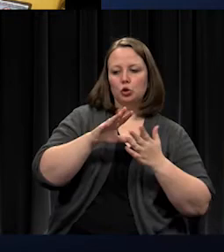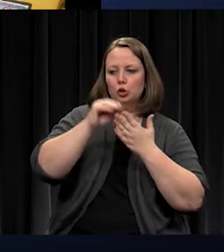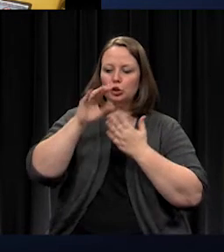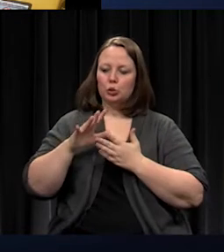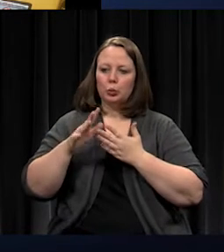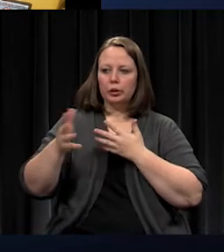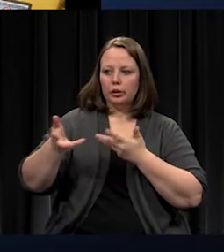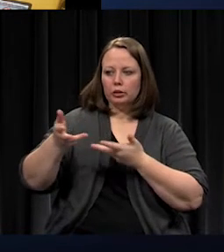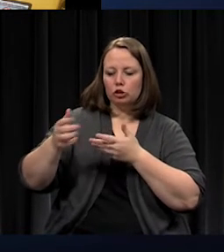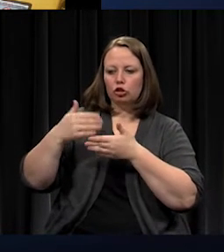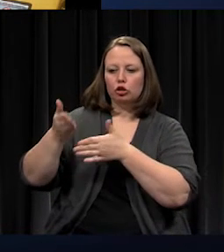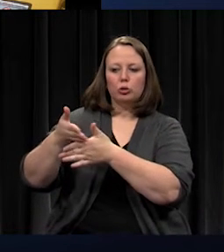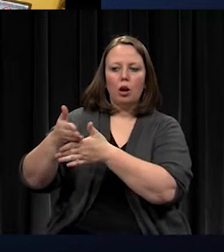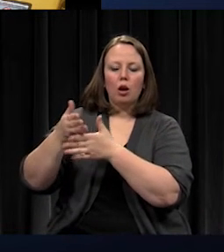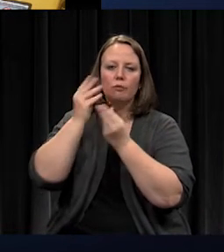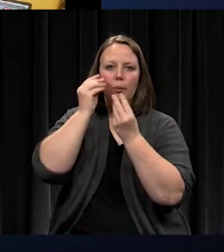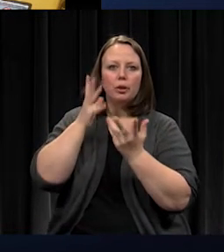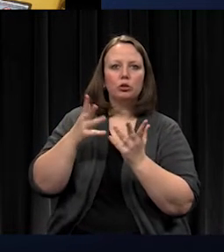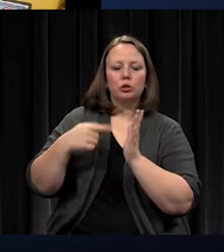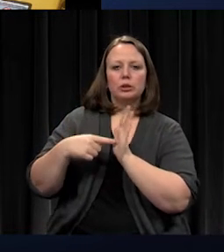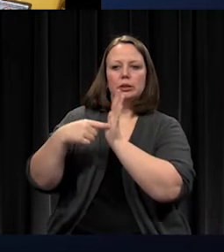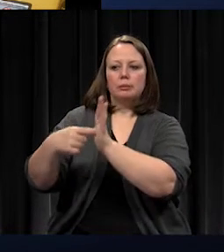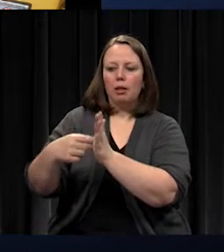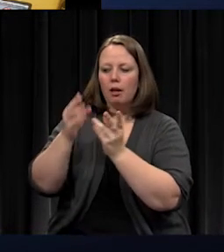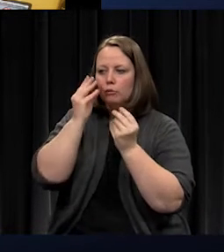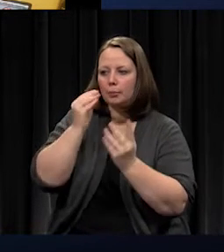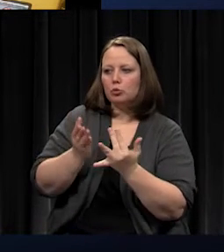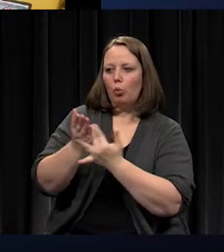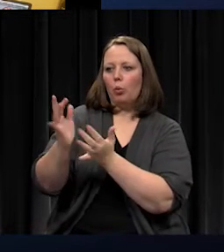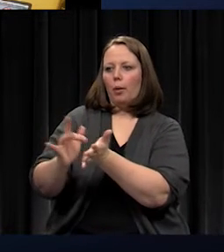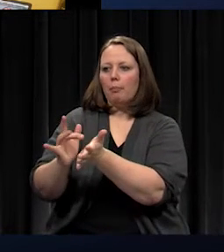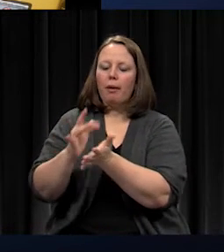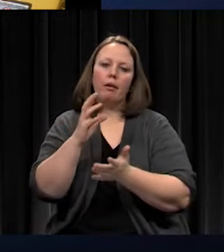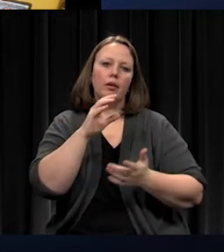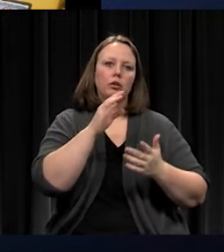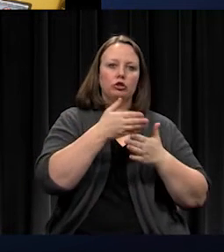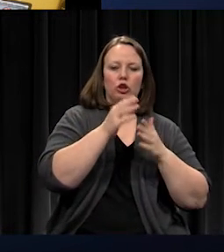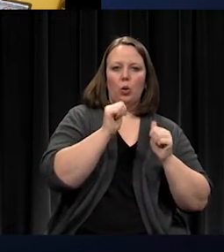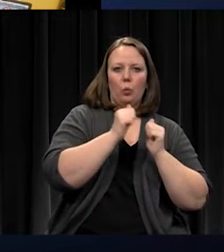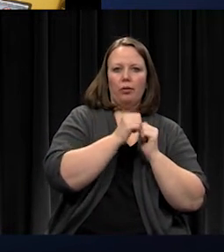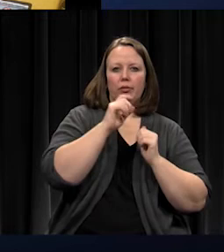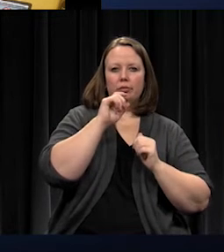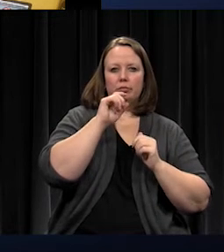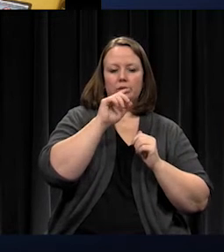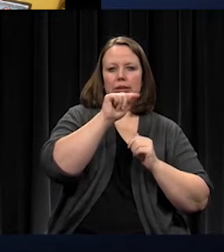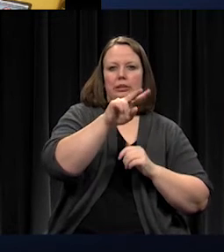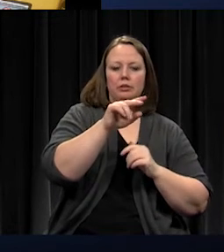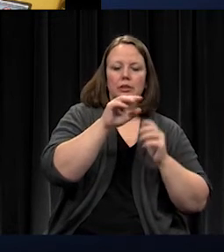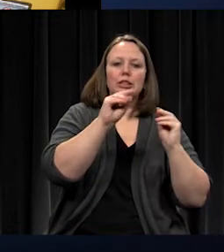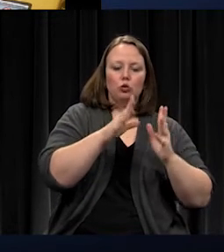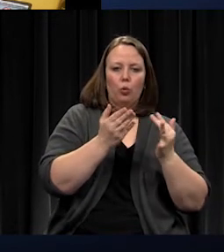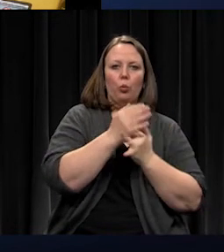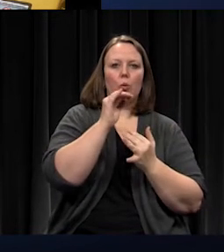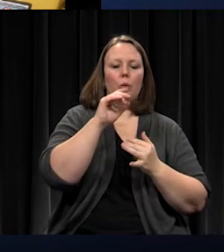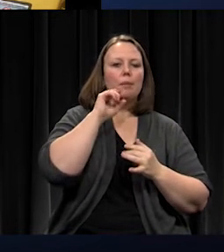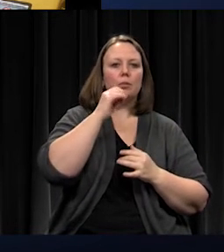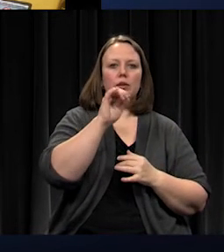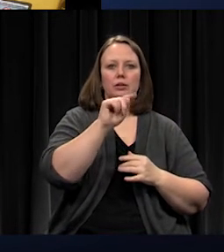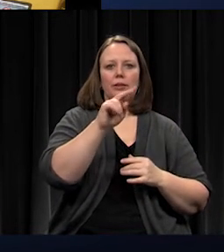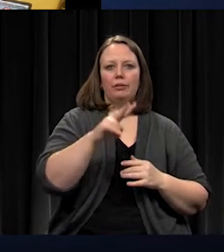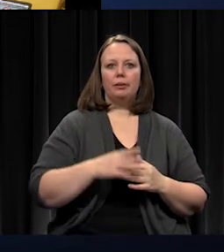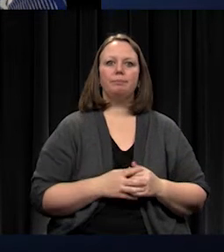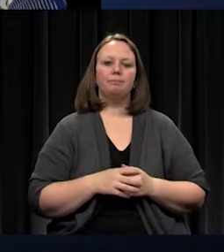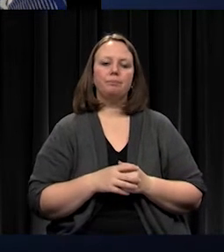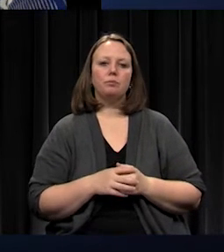and displaying information through their new technology devices. And we caught up on those replacement cycles that we had fallen behind on.